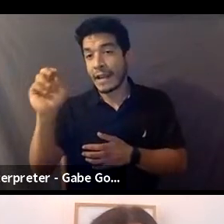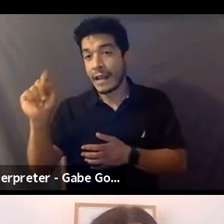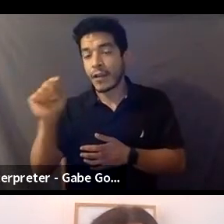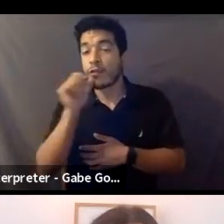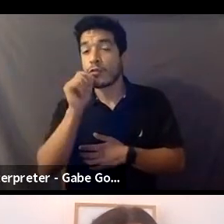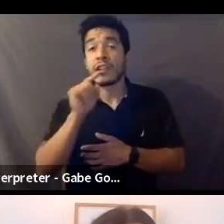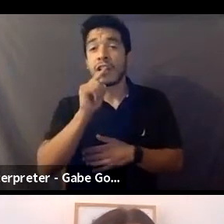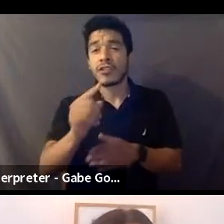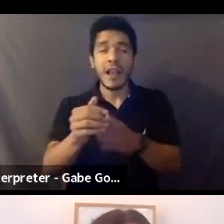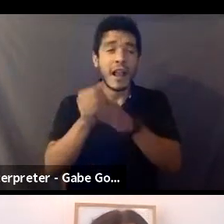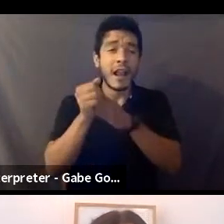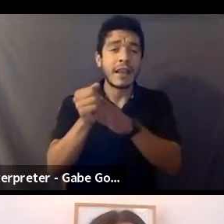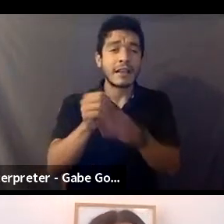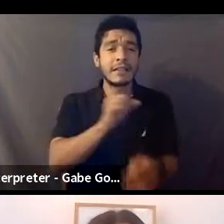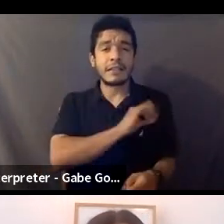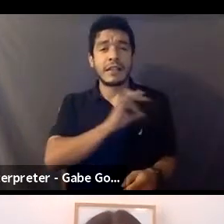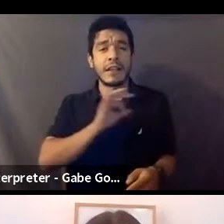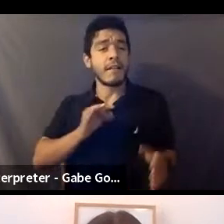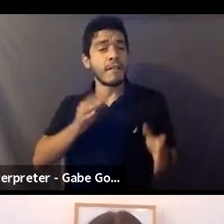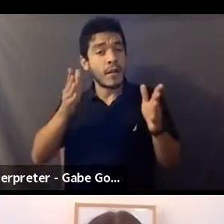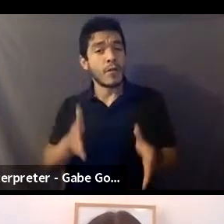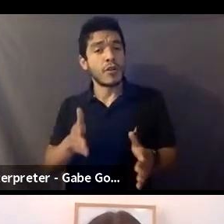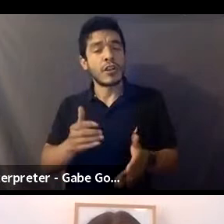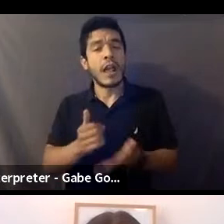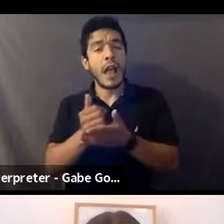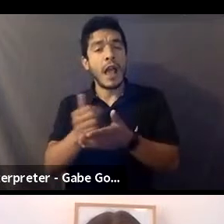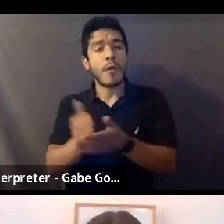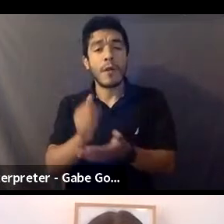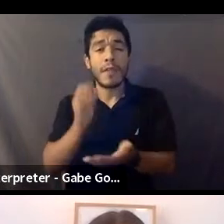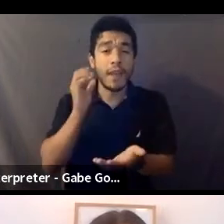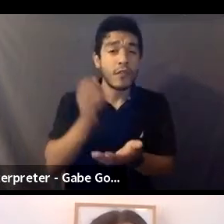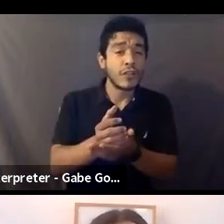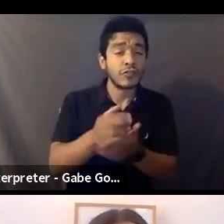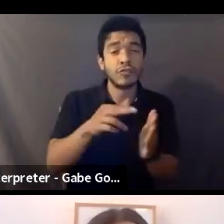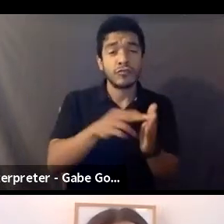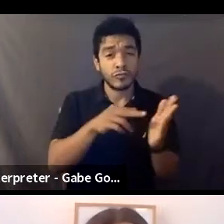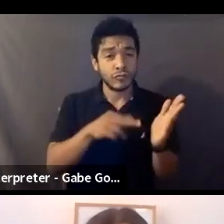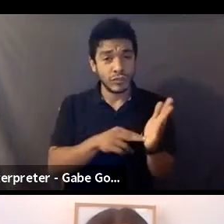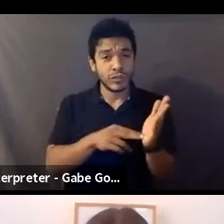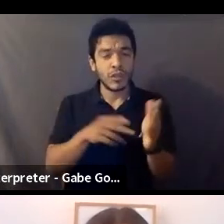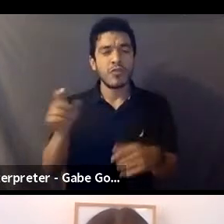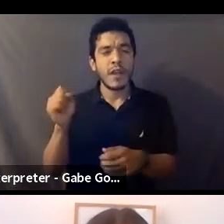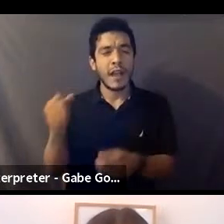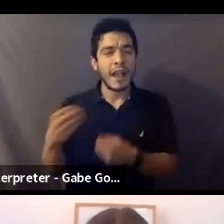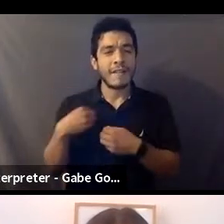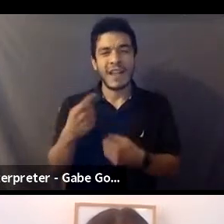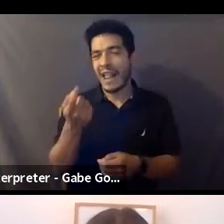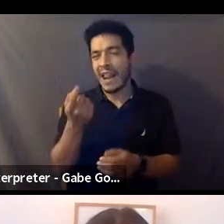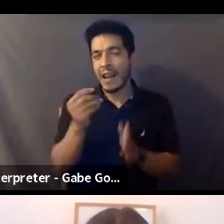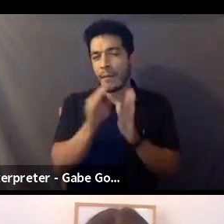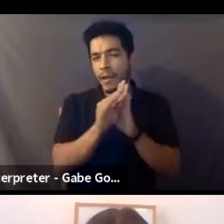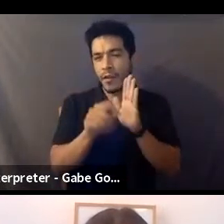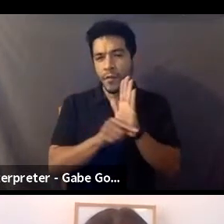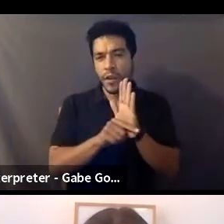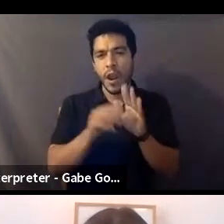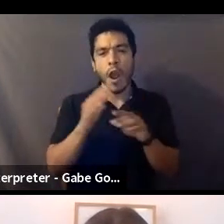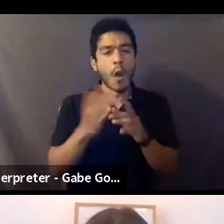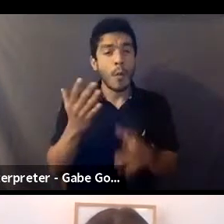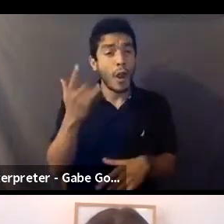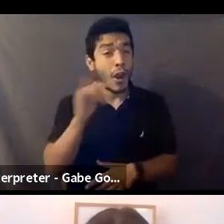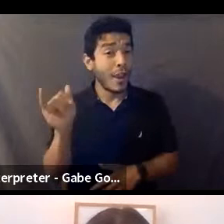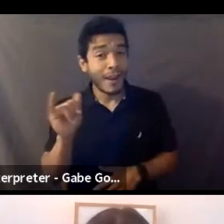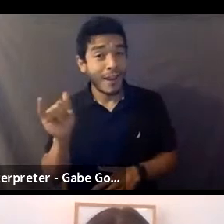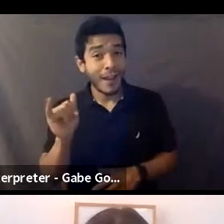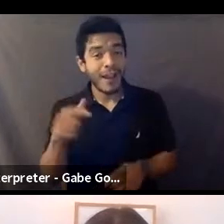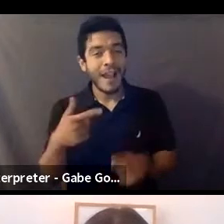lead staff person in terms of helping with the accreditation and registry so she can give us a little bit of a background on what it looks like